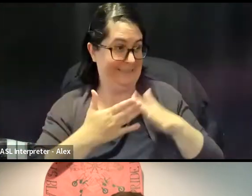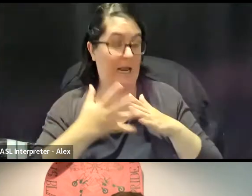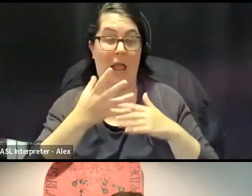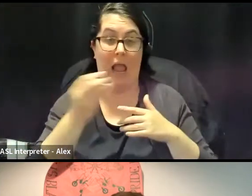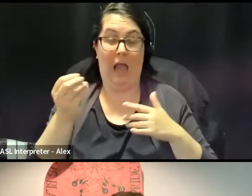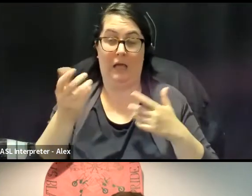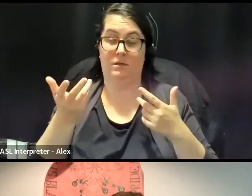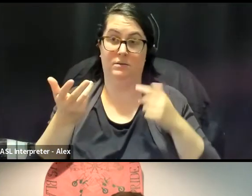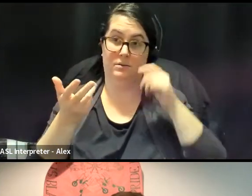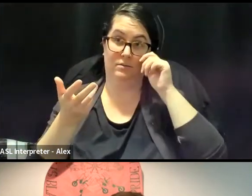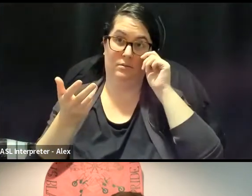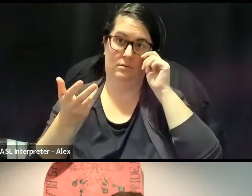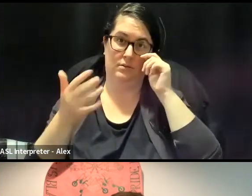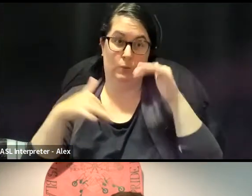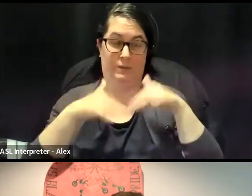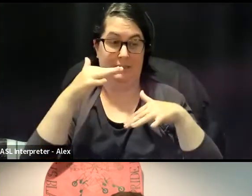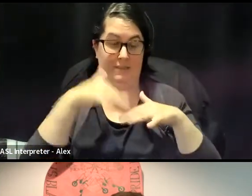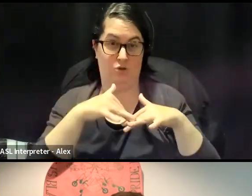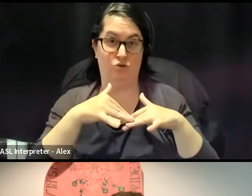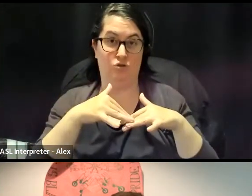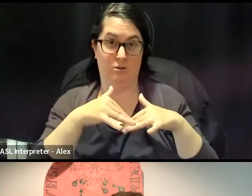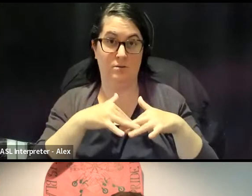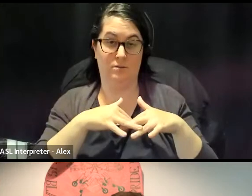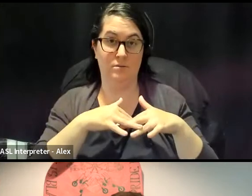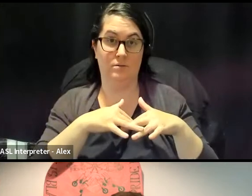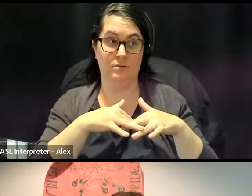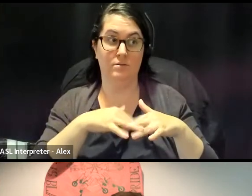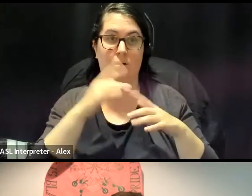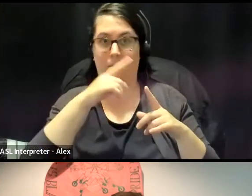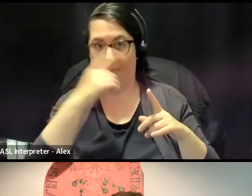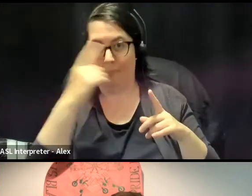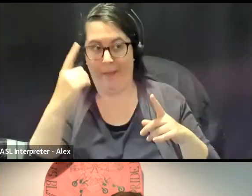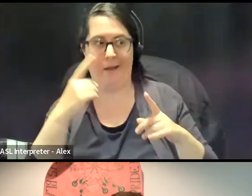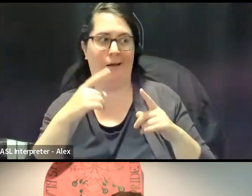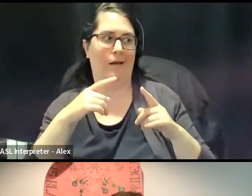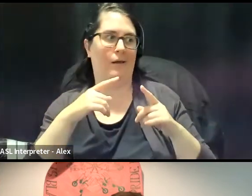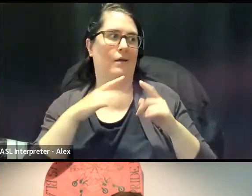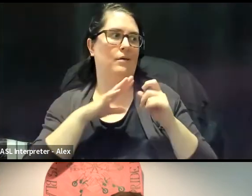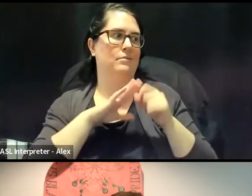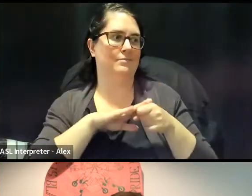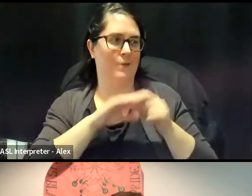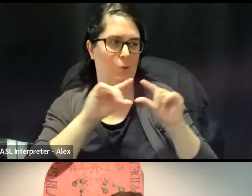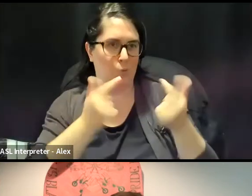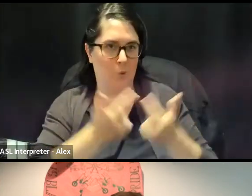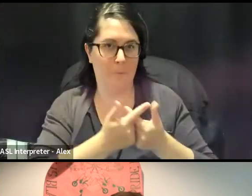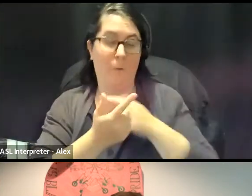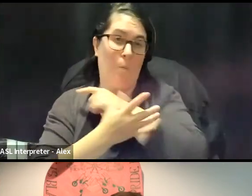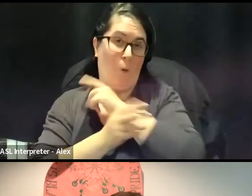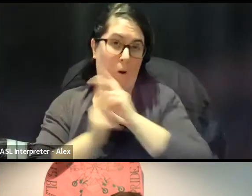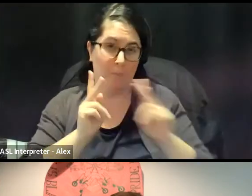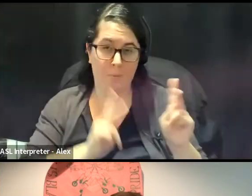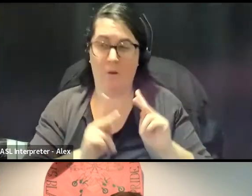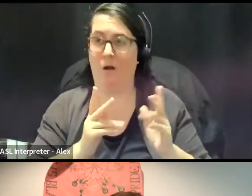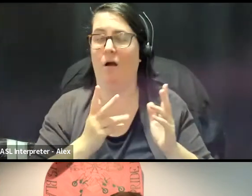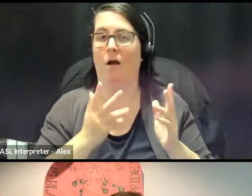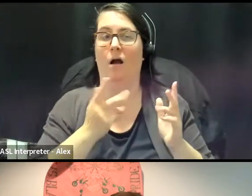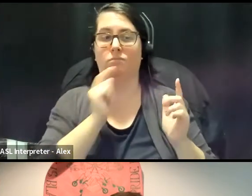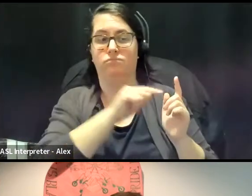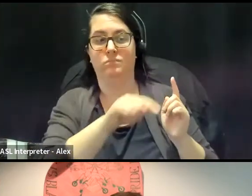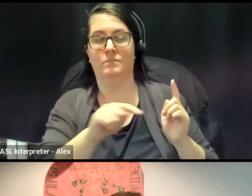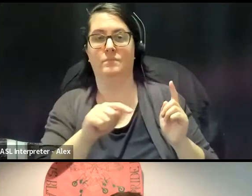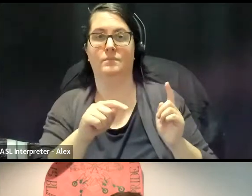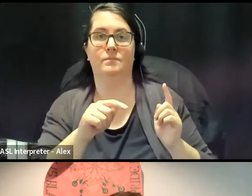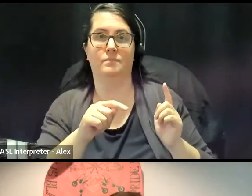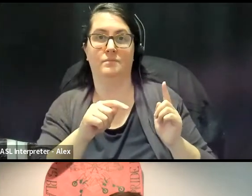indigenous black racialized poor people and those who are the most